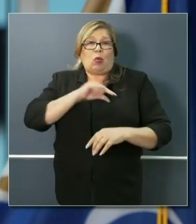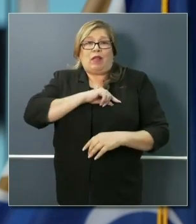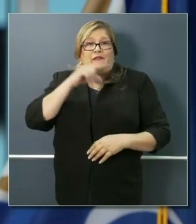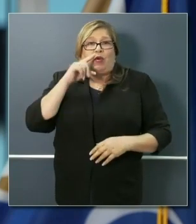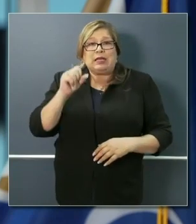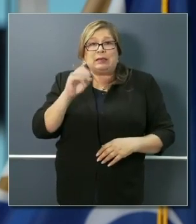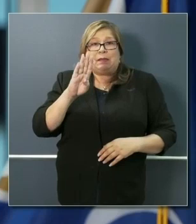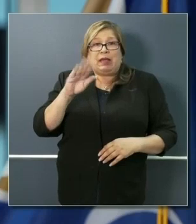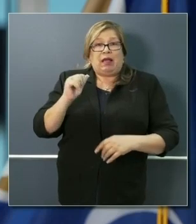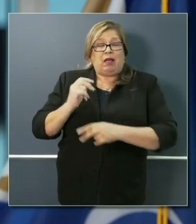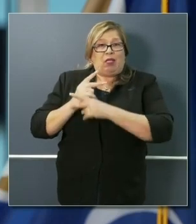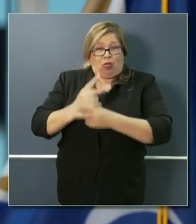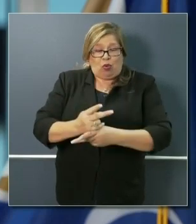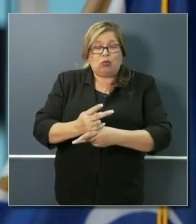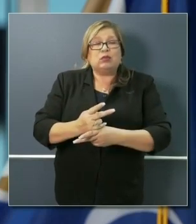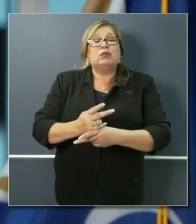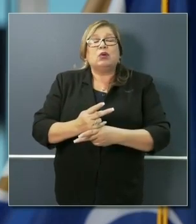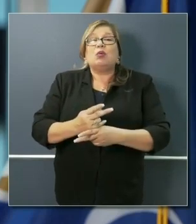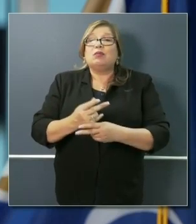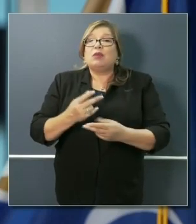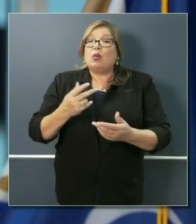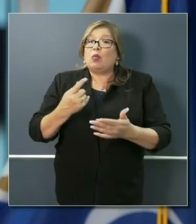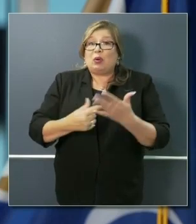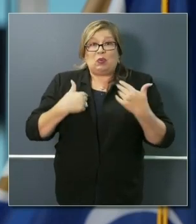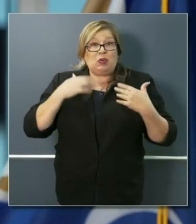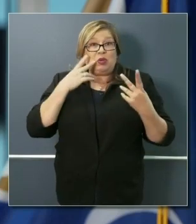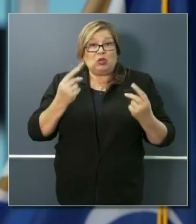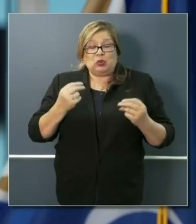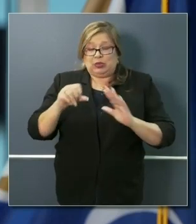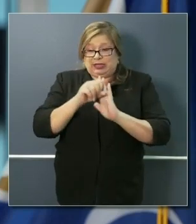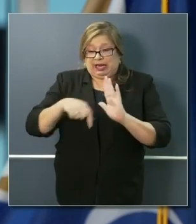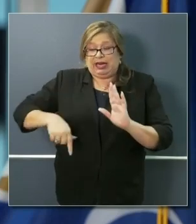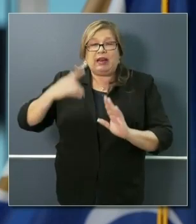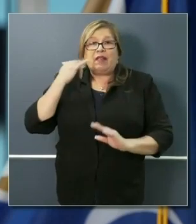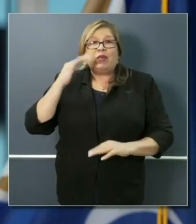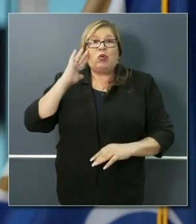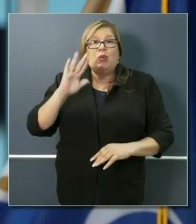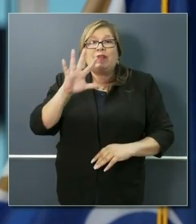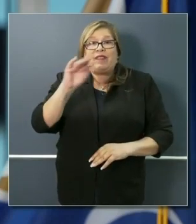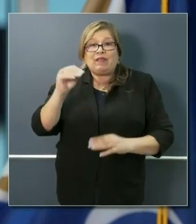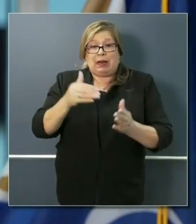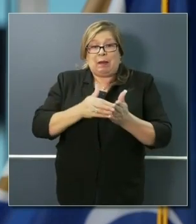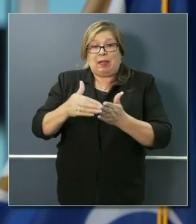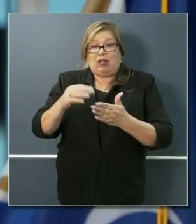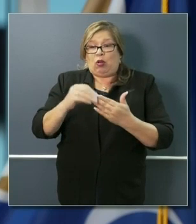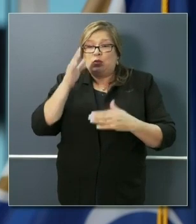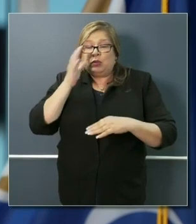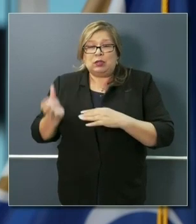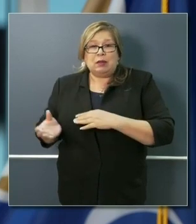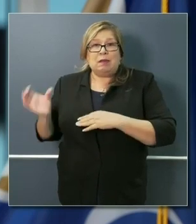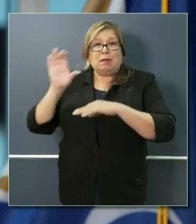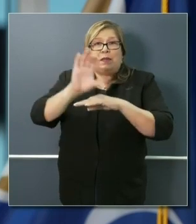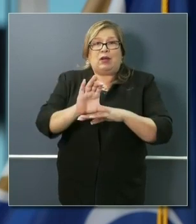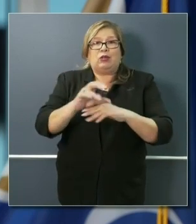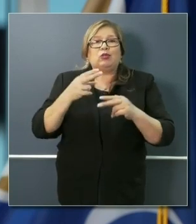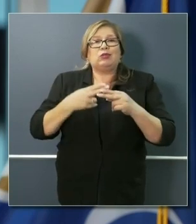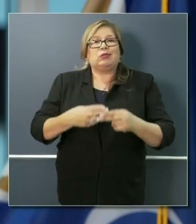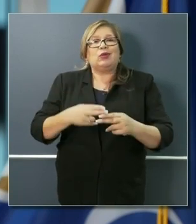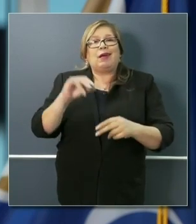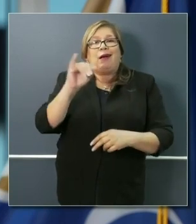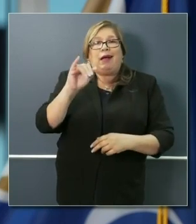of that, we're announcing today the state of California is putting $50 million into our iBank, our infrastructure bank,